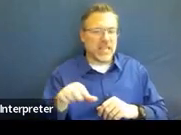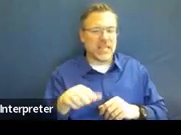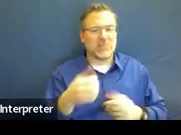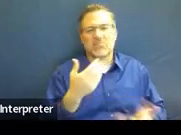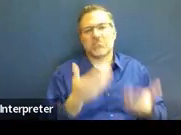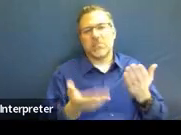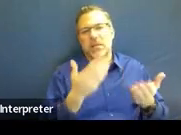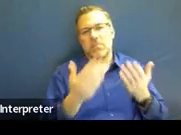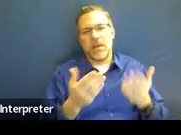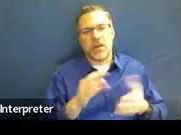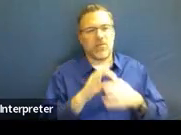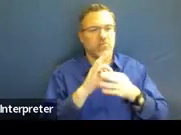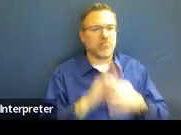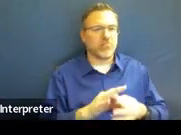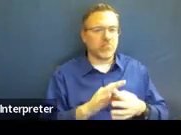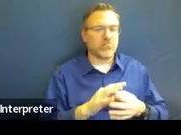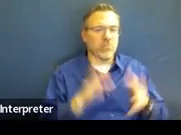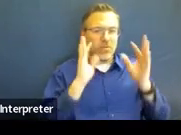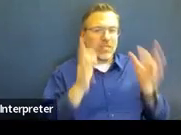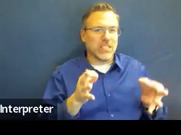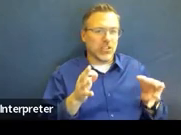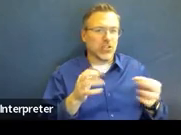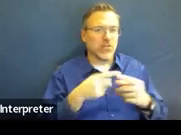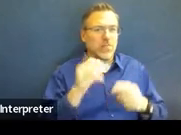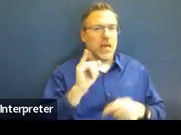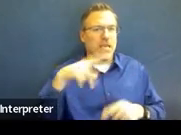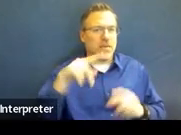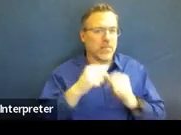decisions made by the IEP team.